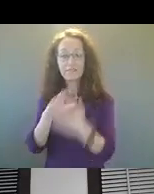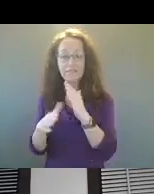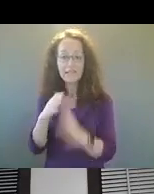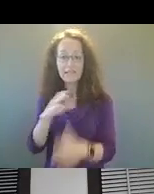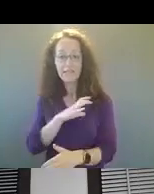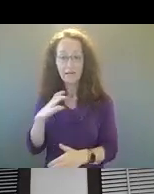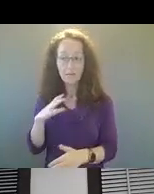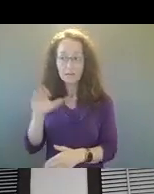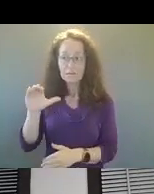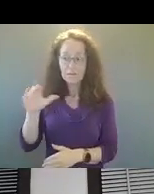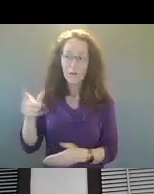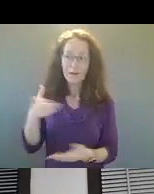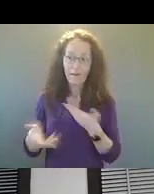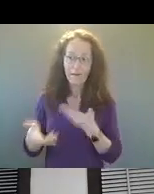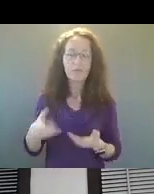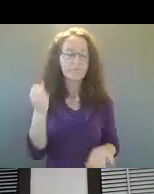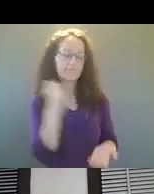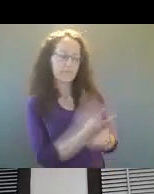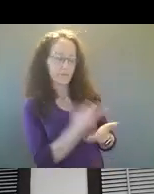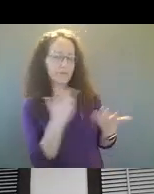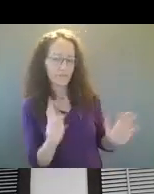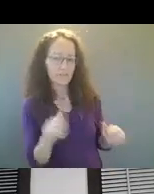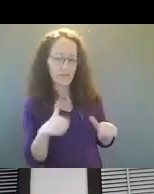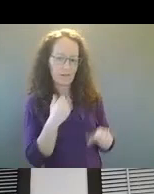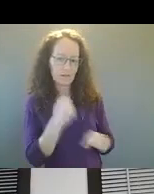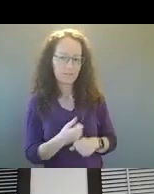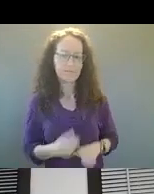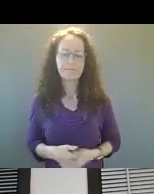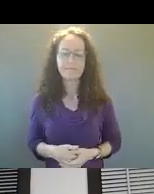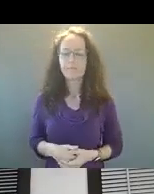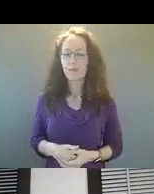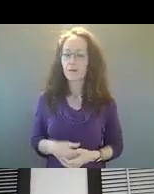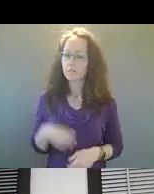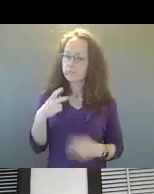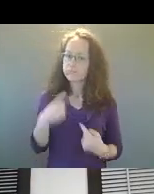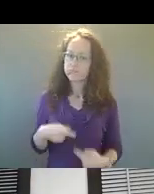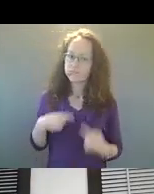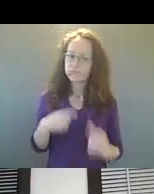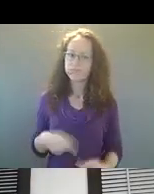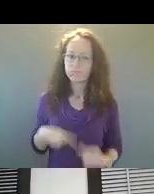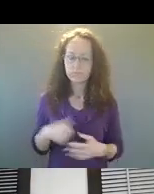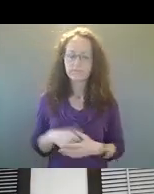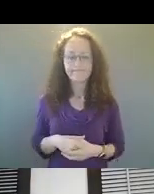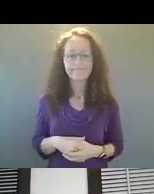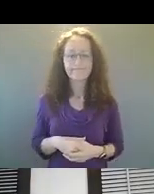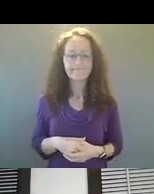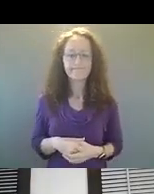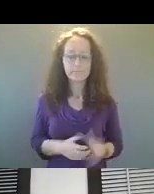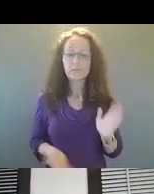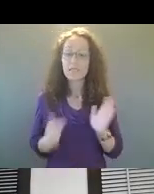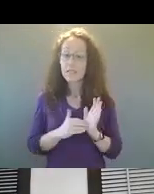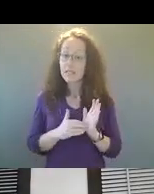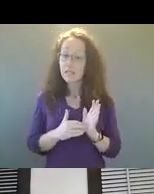for this year. So, um, um, um, it has been difficult, uh, again, uh, it's really put us, um,